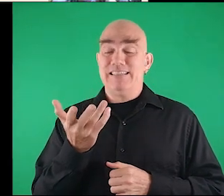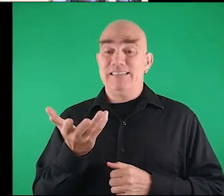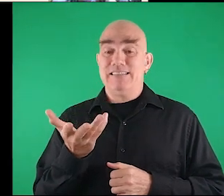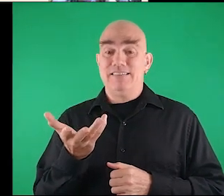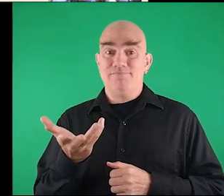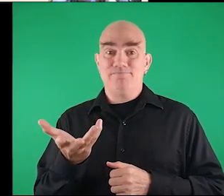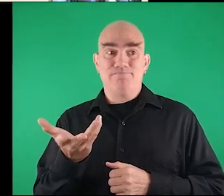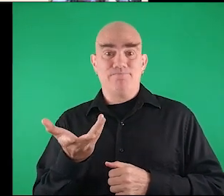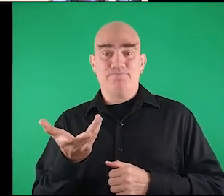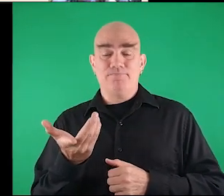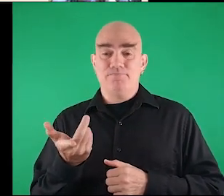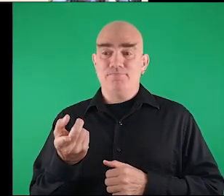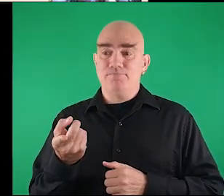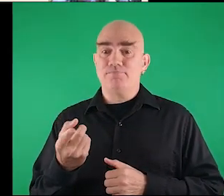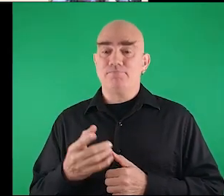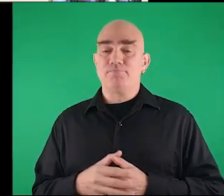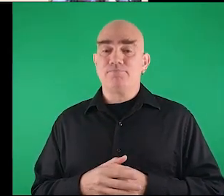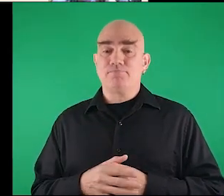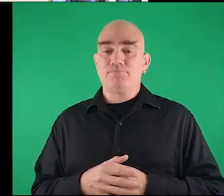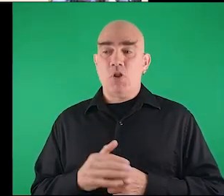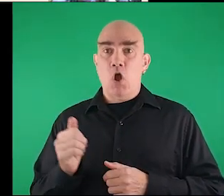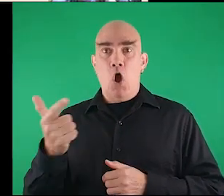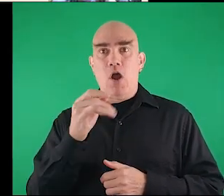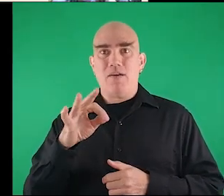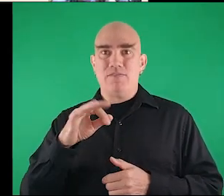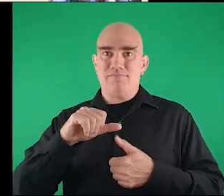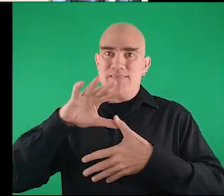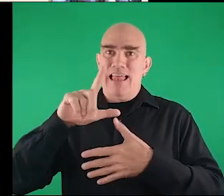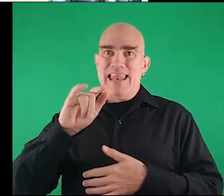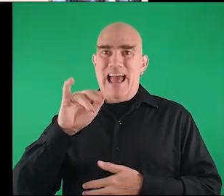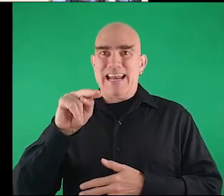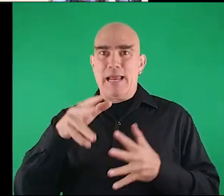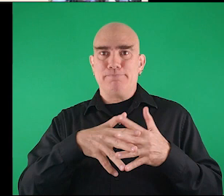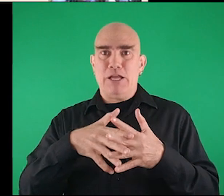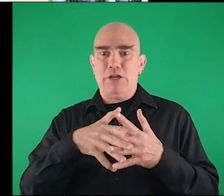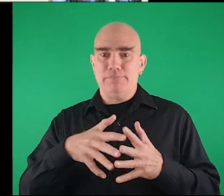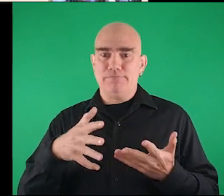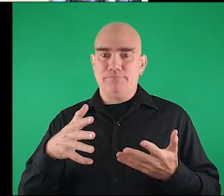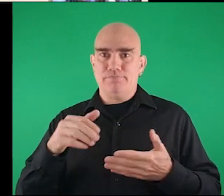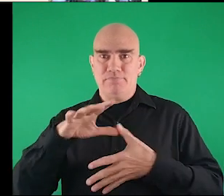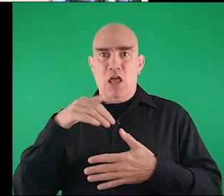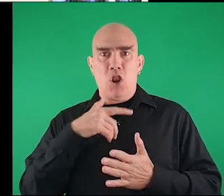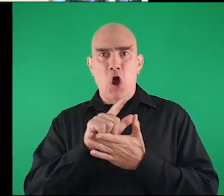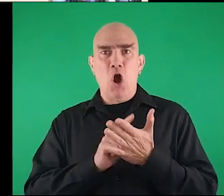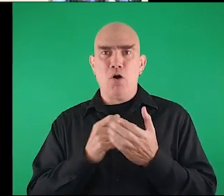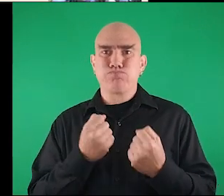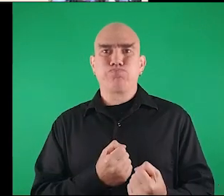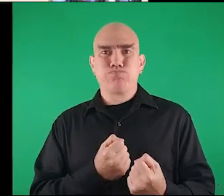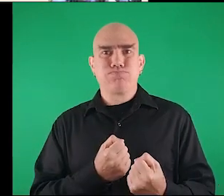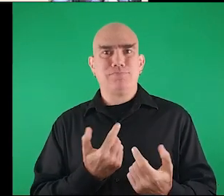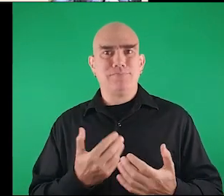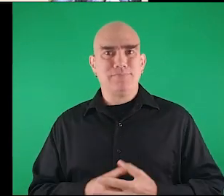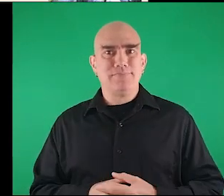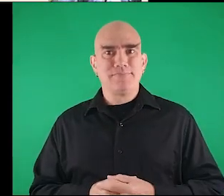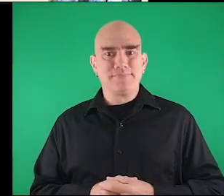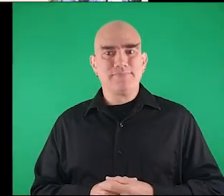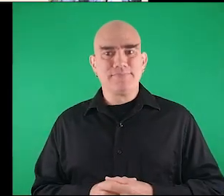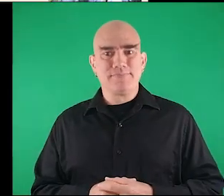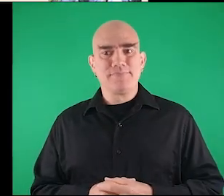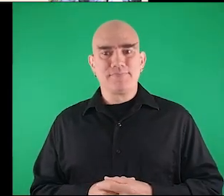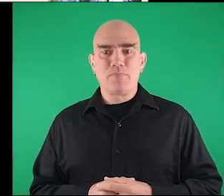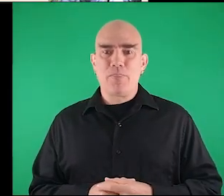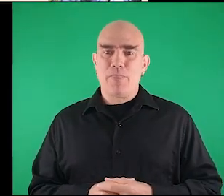professional and then uh see uh in the in all the latin america uh our law is